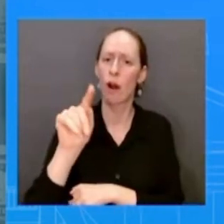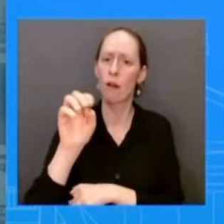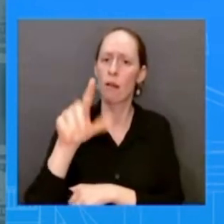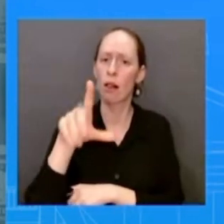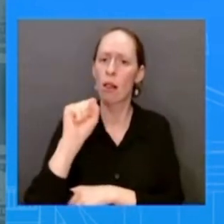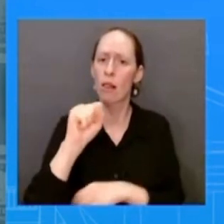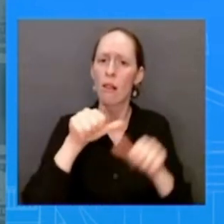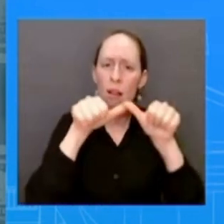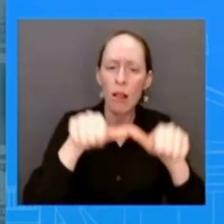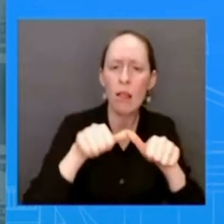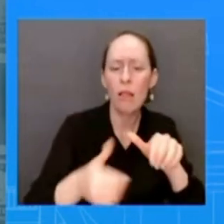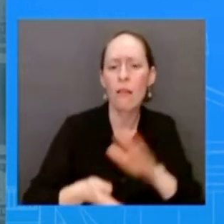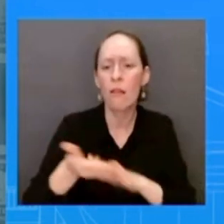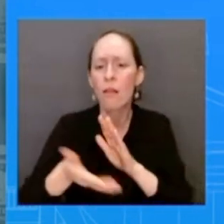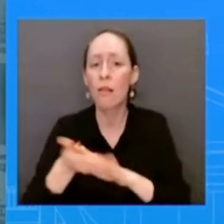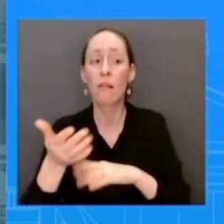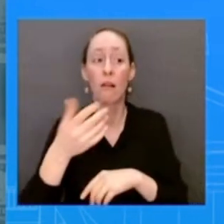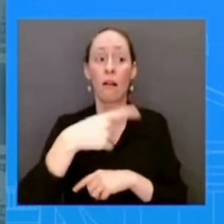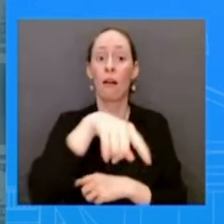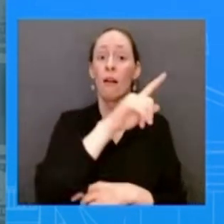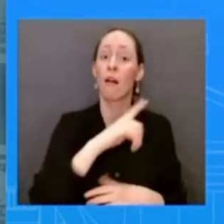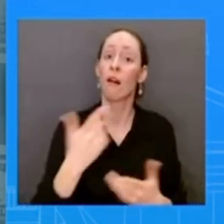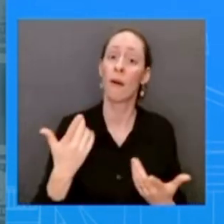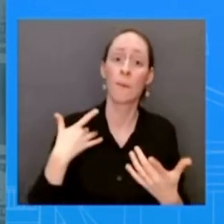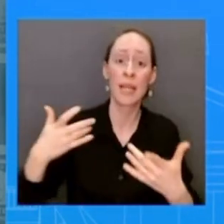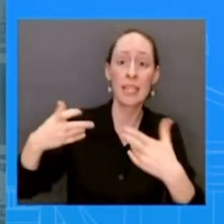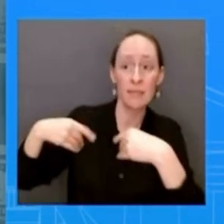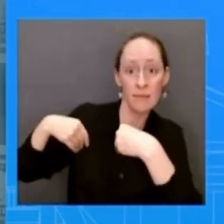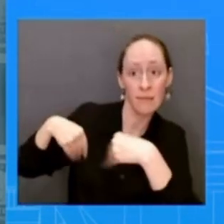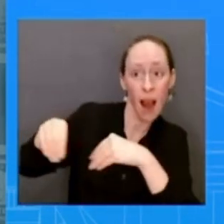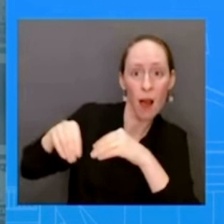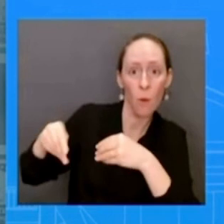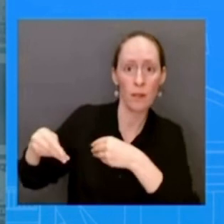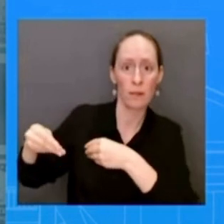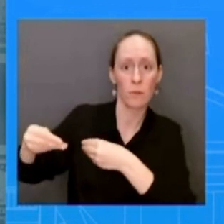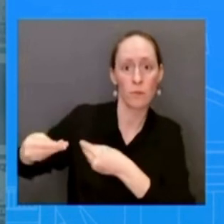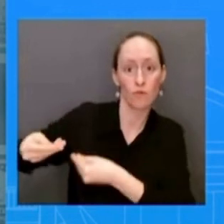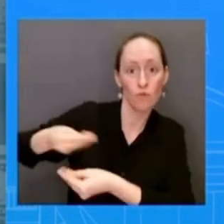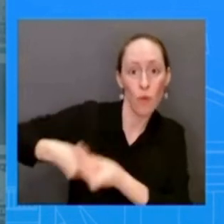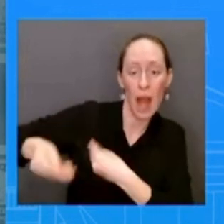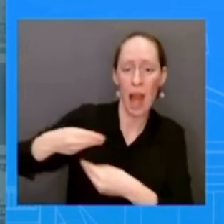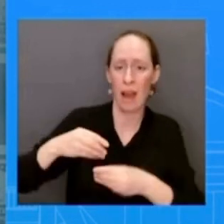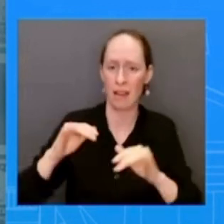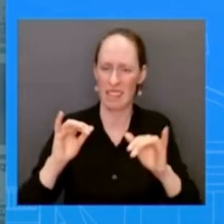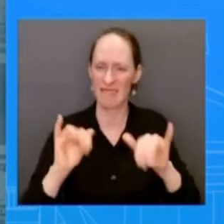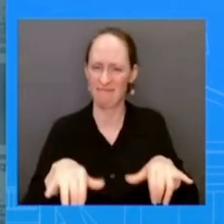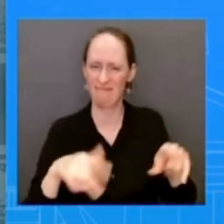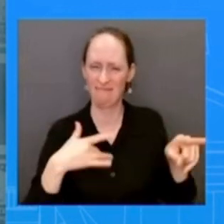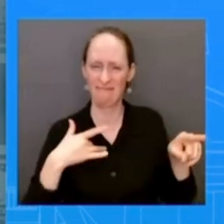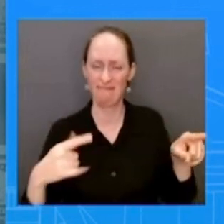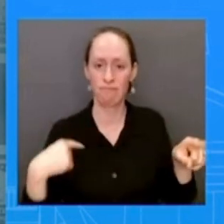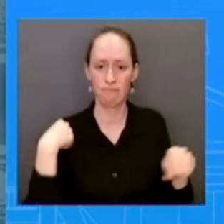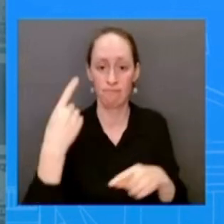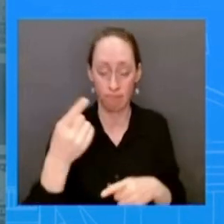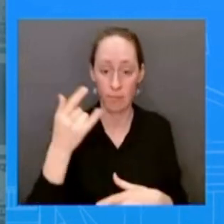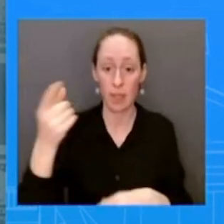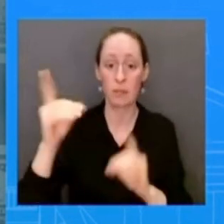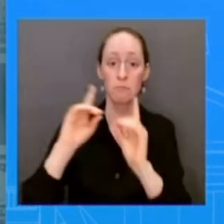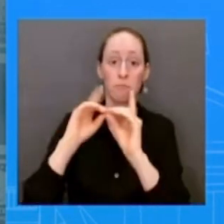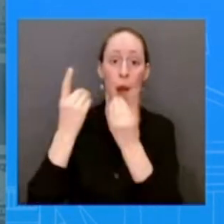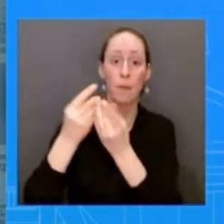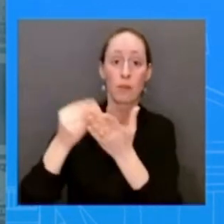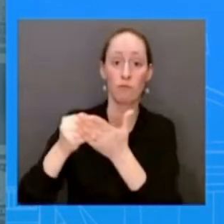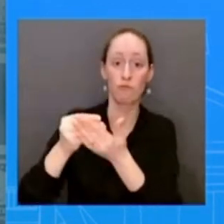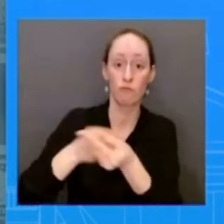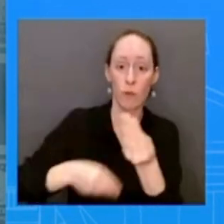an executive order giving the department of treasury expanded authorities to penalize cartel organizations and those who